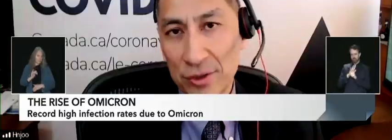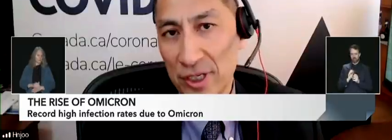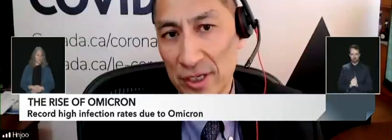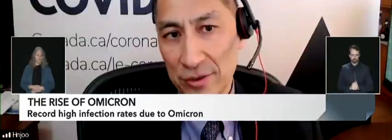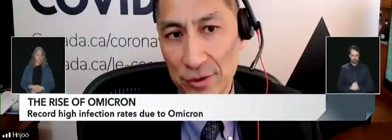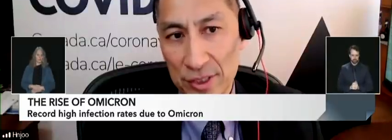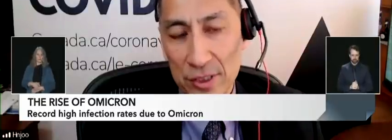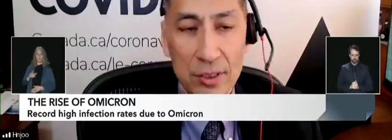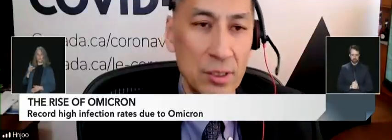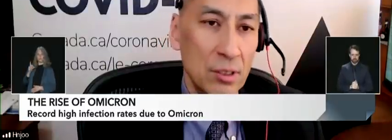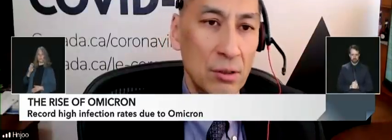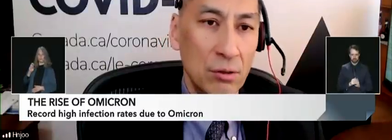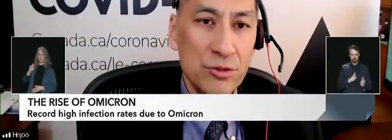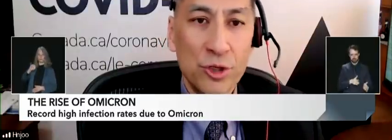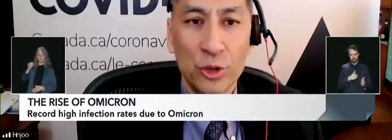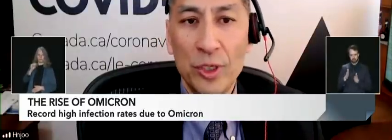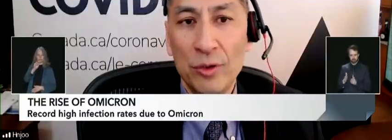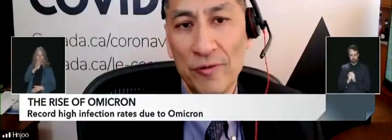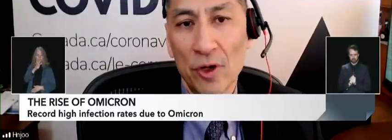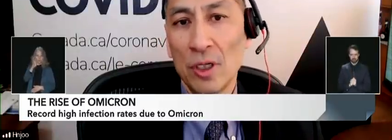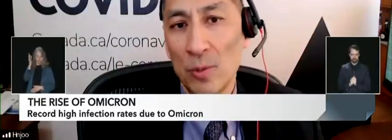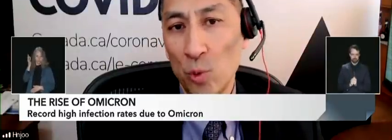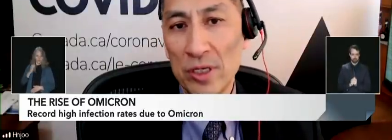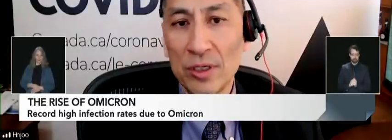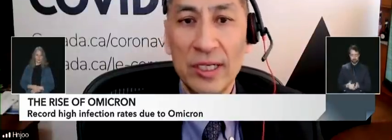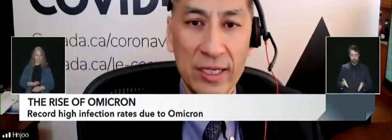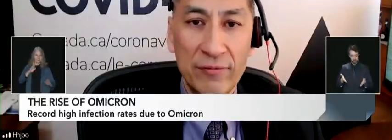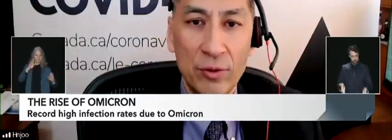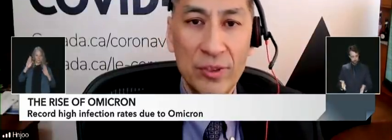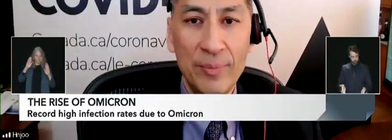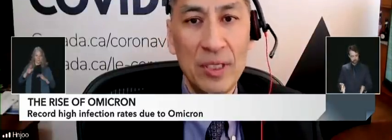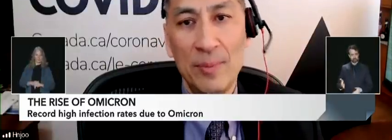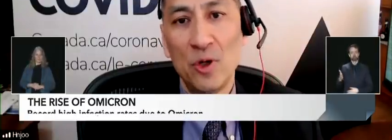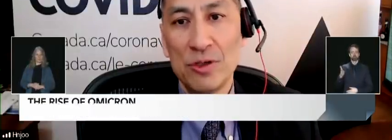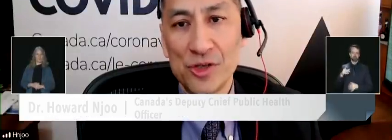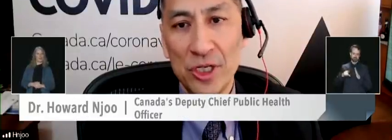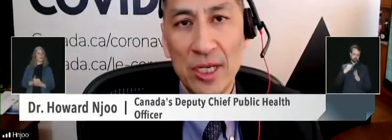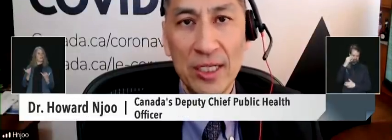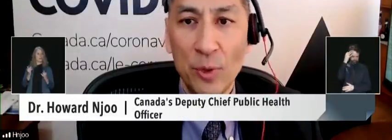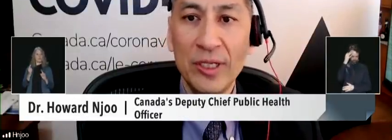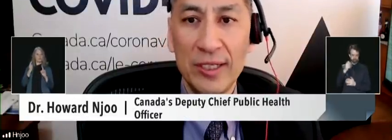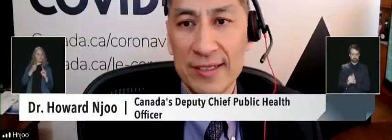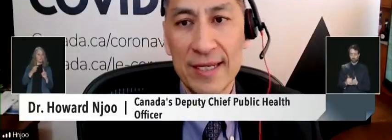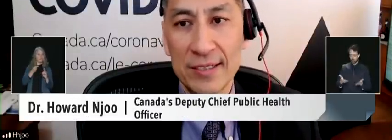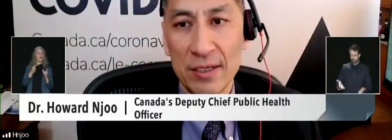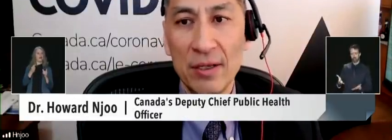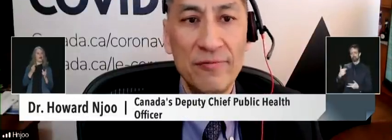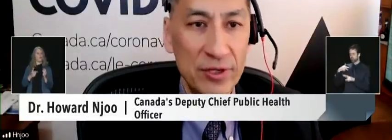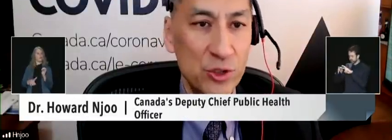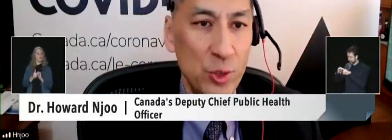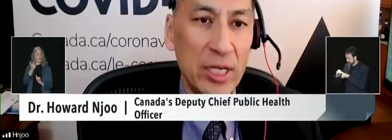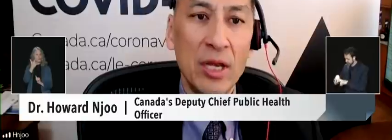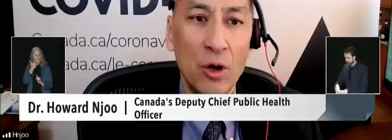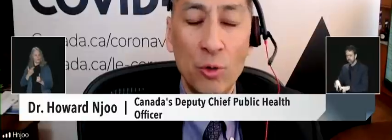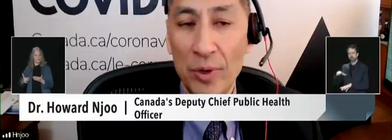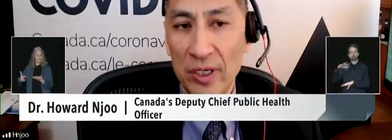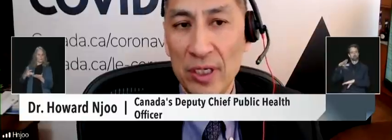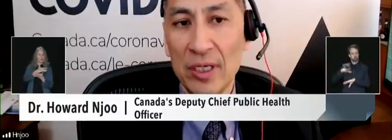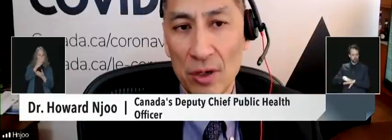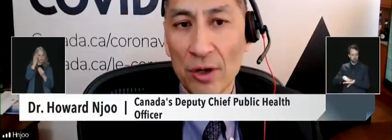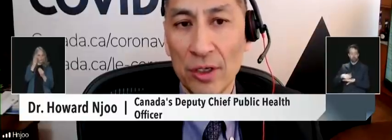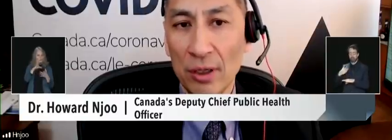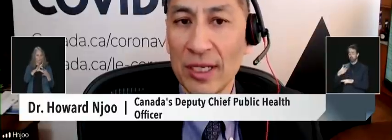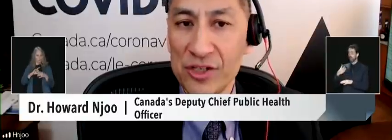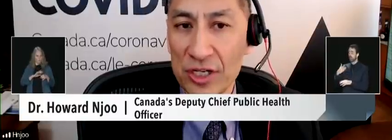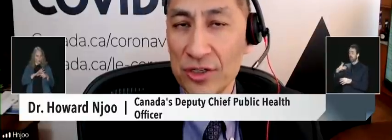Bonjour à toutes et à tous. Aujourd'hui, nous ferons le point sur les travaux d'épidémiologie et de modélisation effectuées